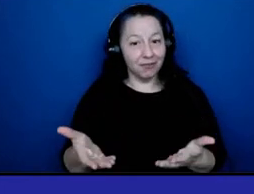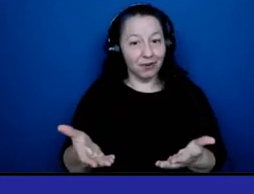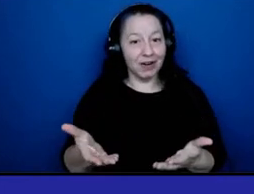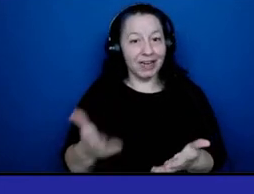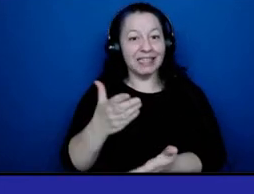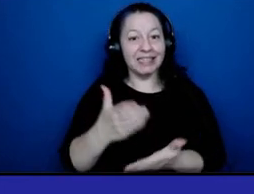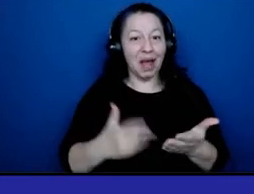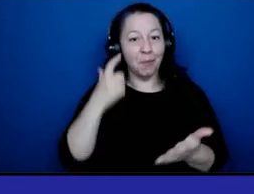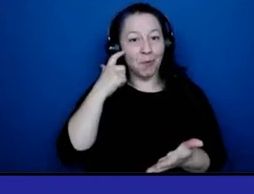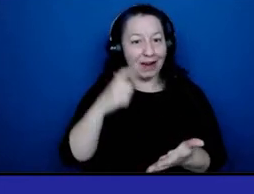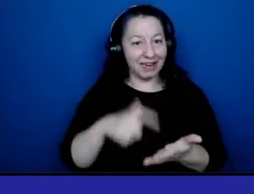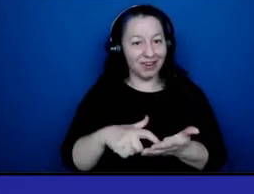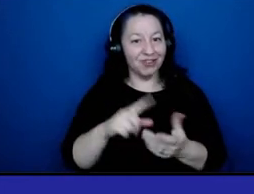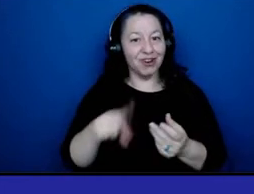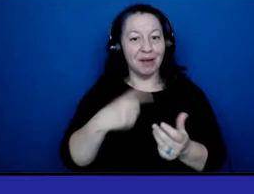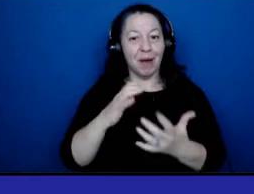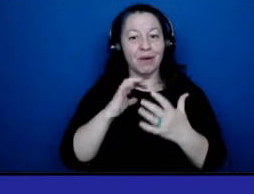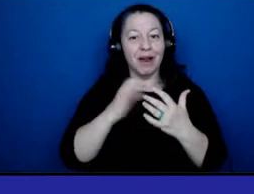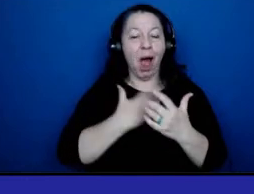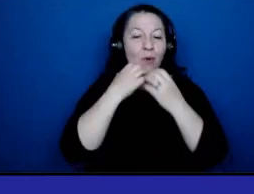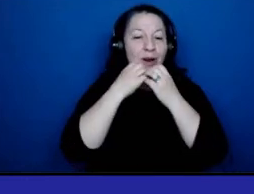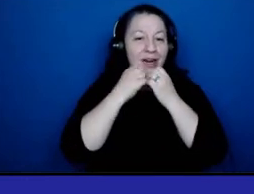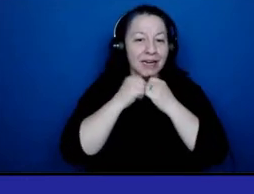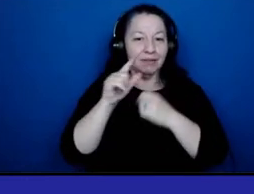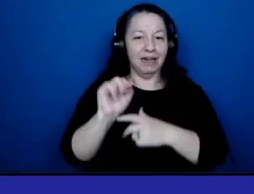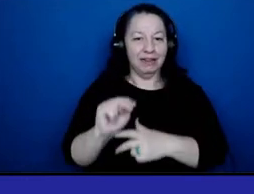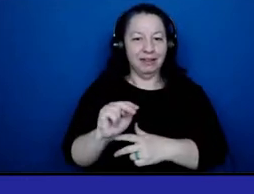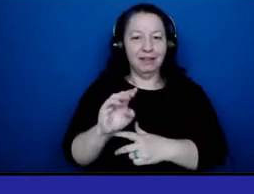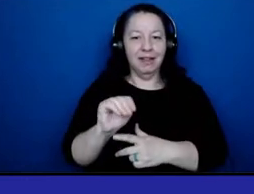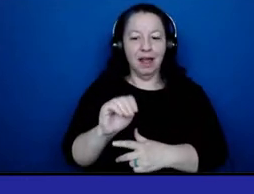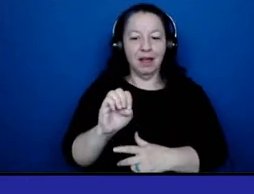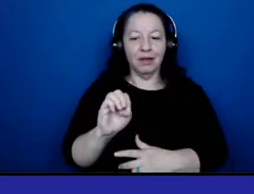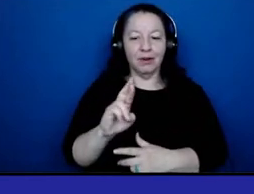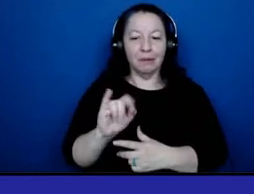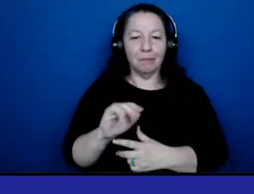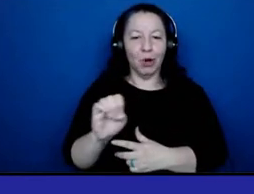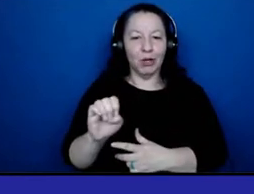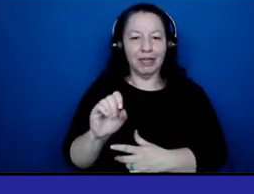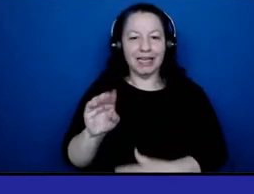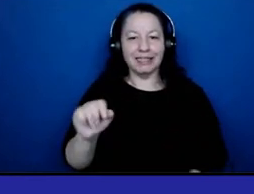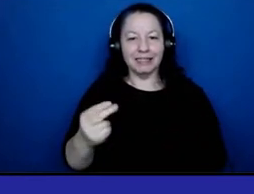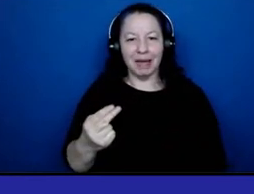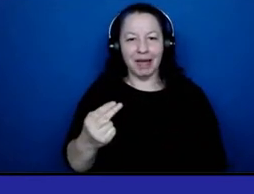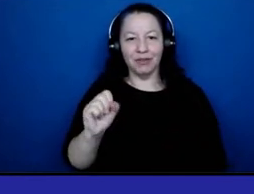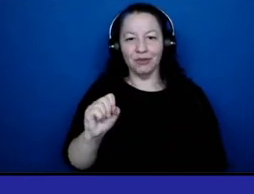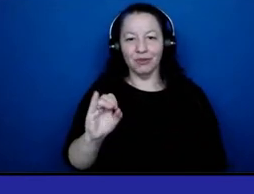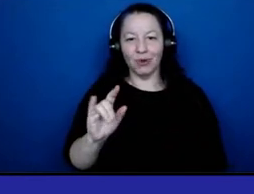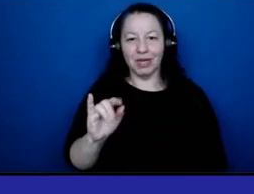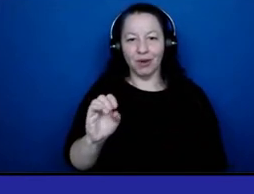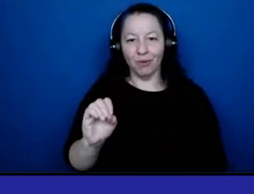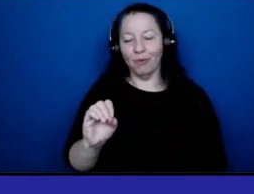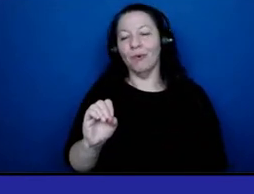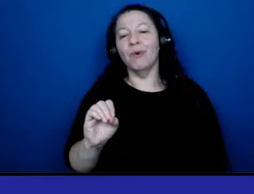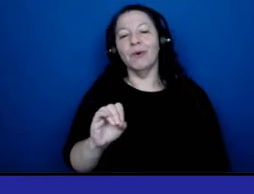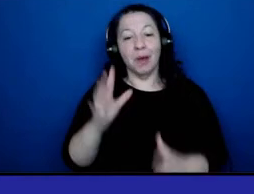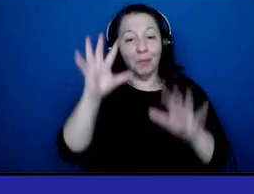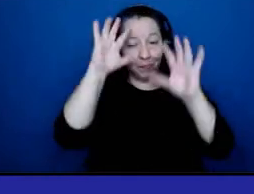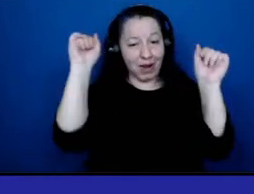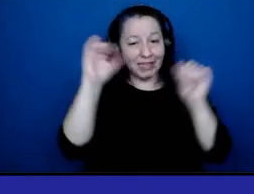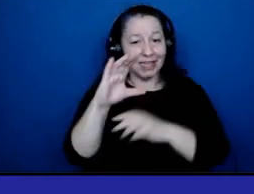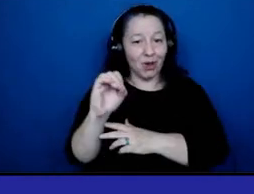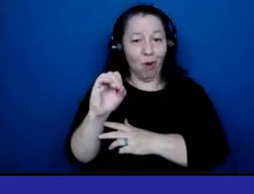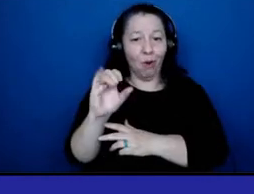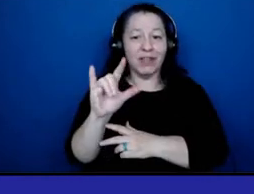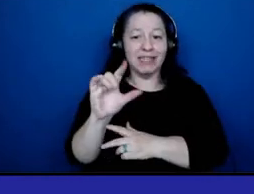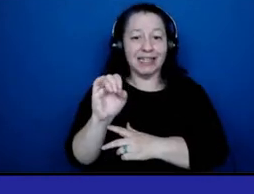about our dear lion, Merlene Smith Sotio, who happens to be the president and CEO of the Sickle